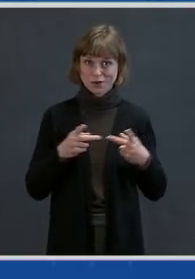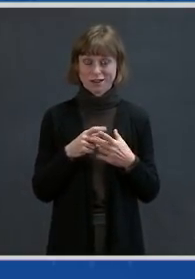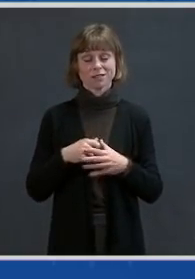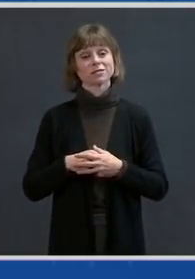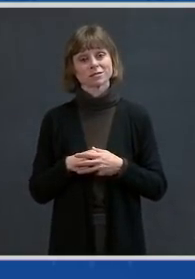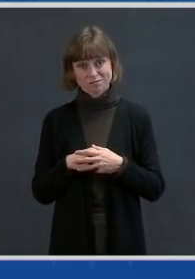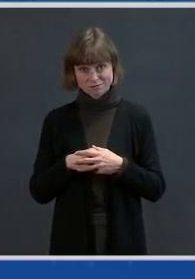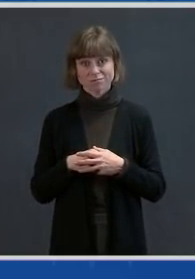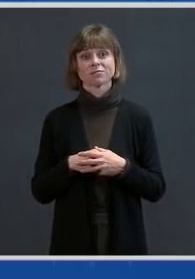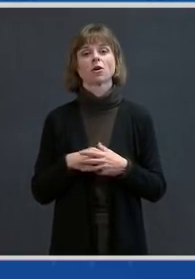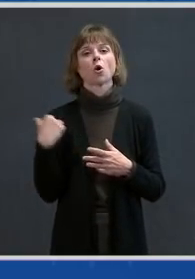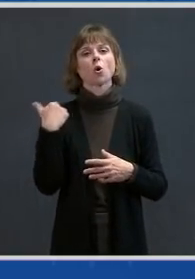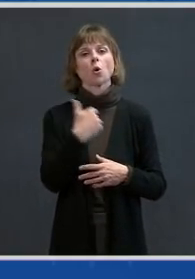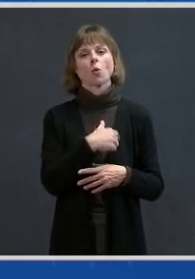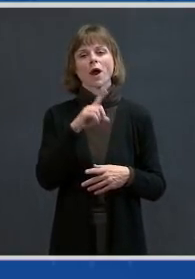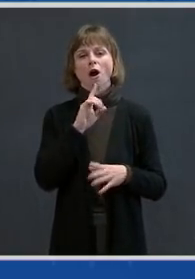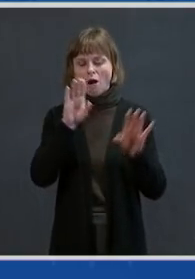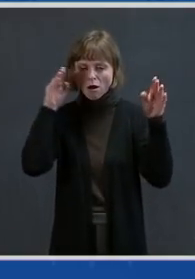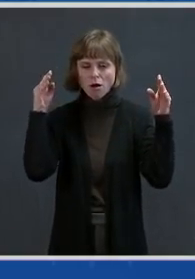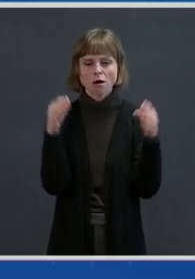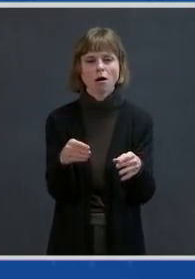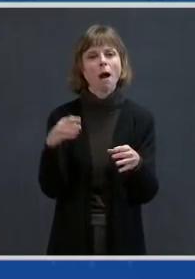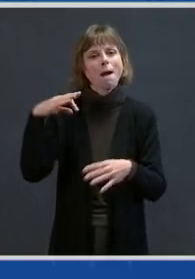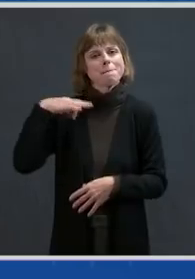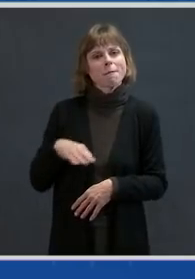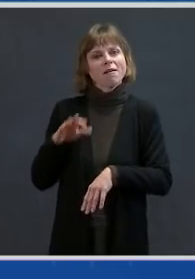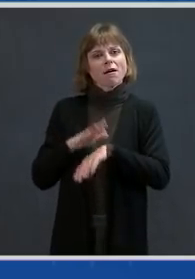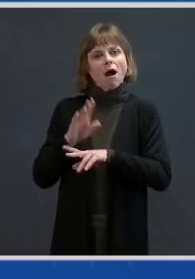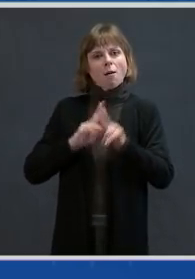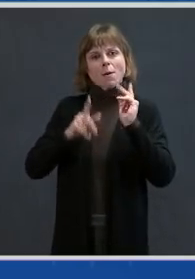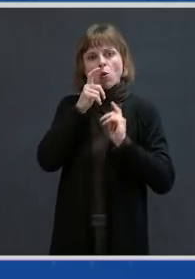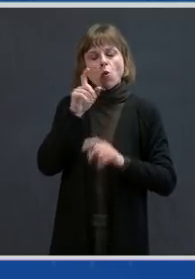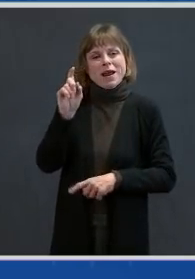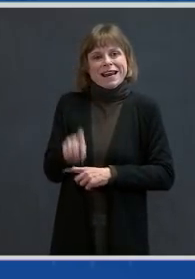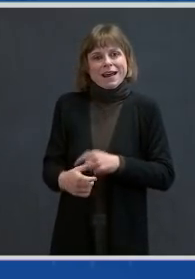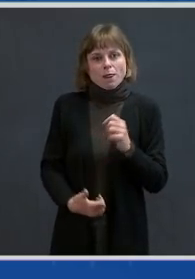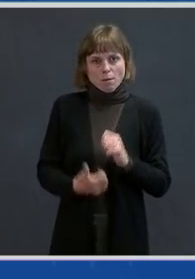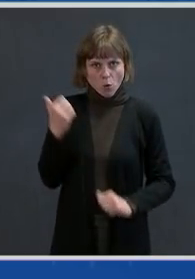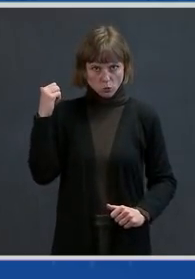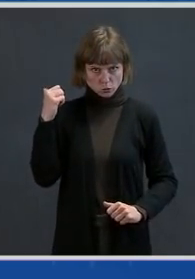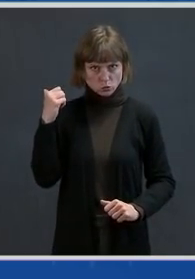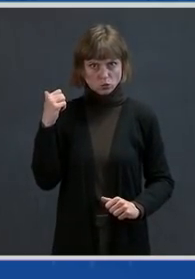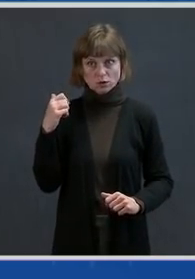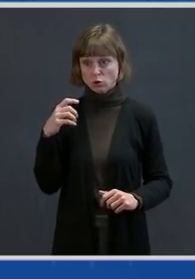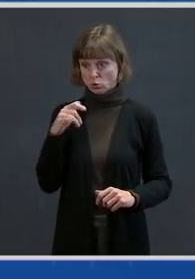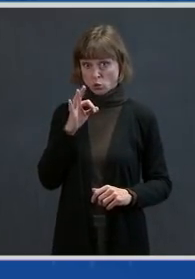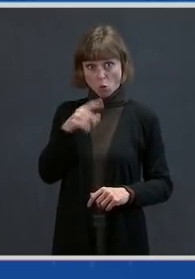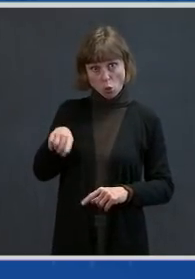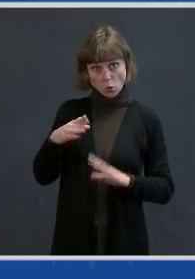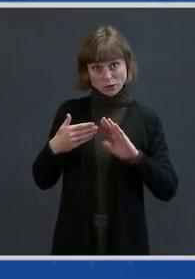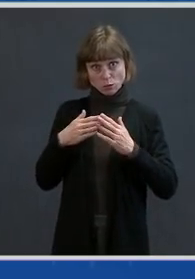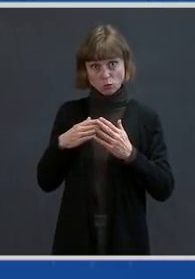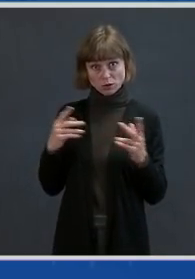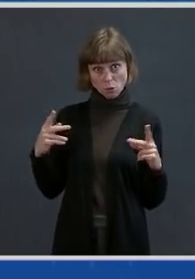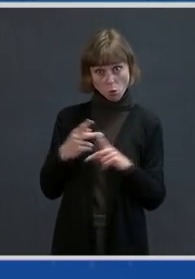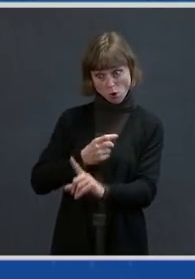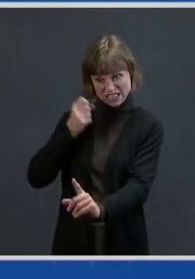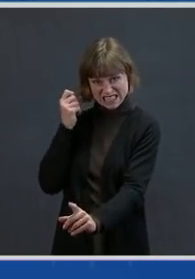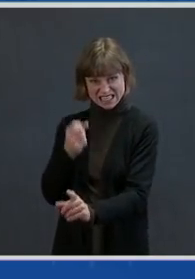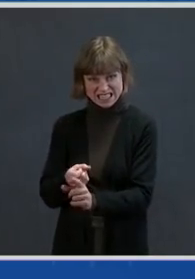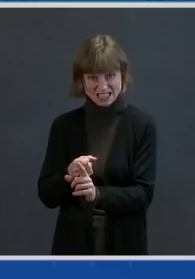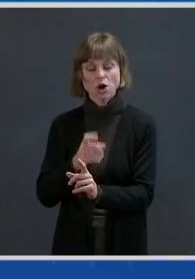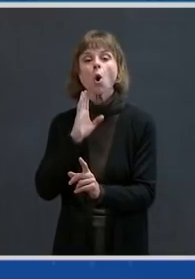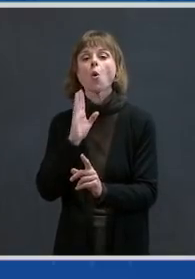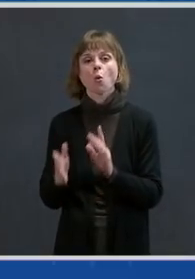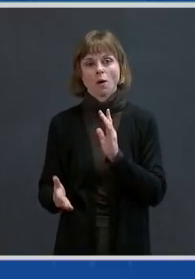to target the benefits to people who need them the most. So communities hit hardest, bounce back. CVS has